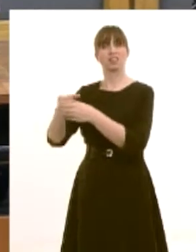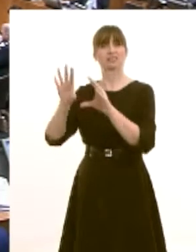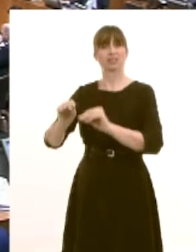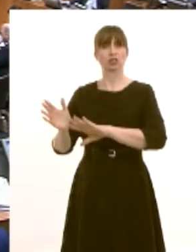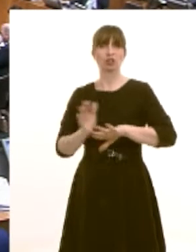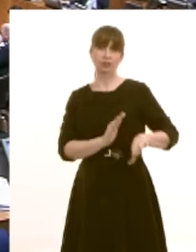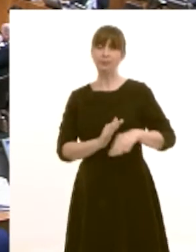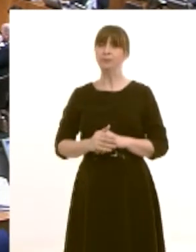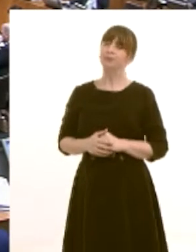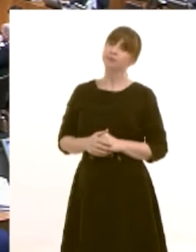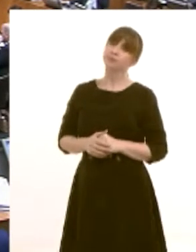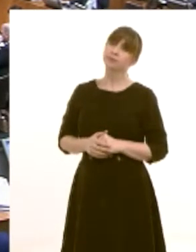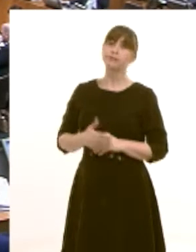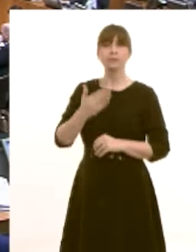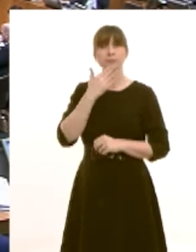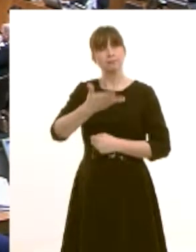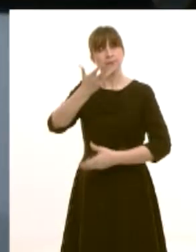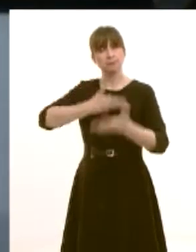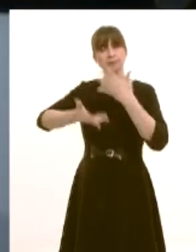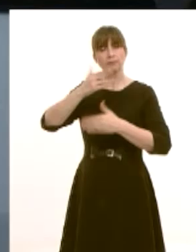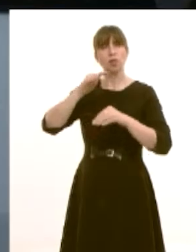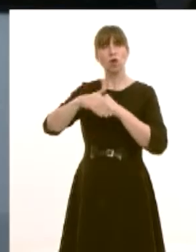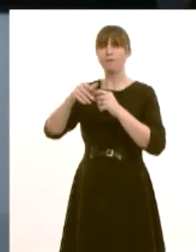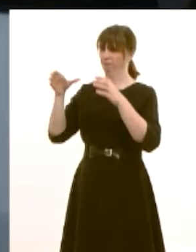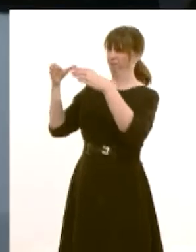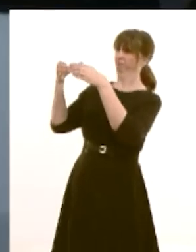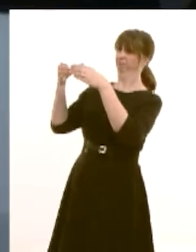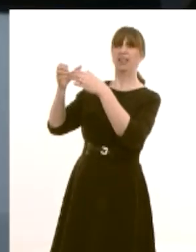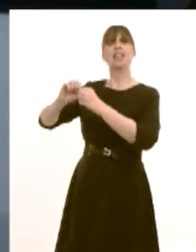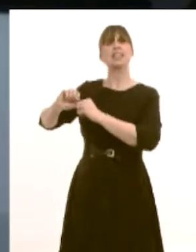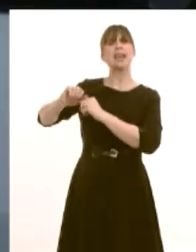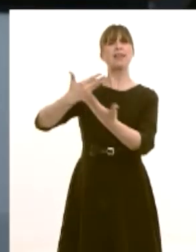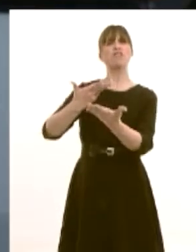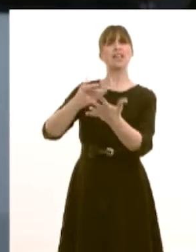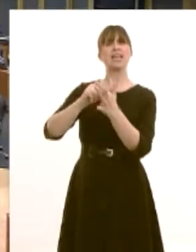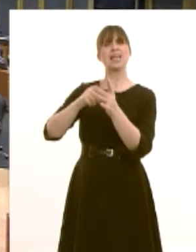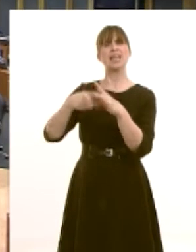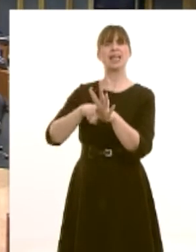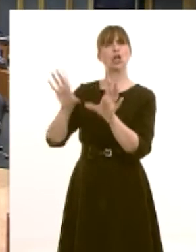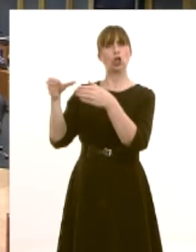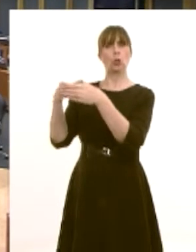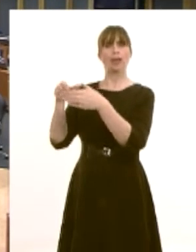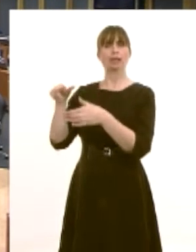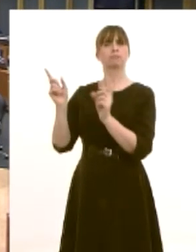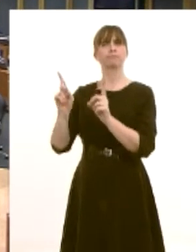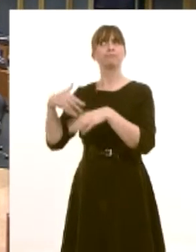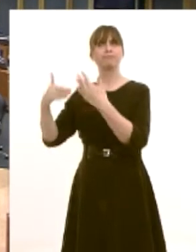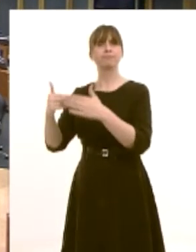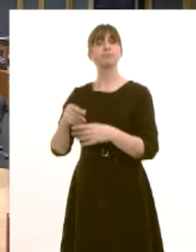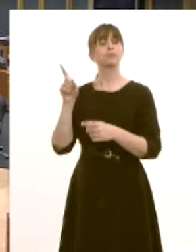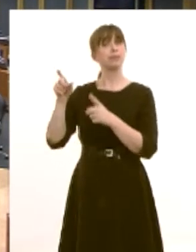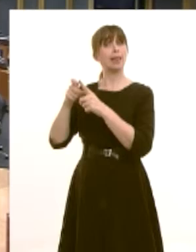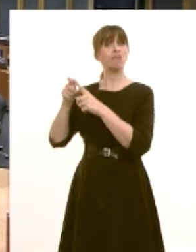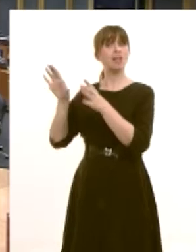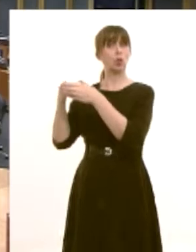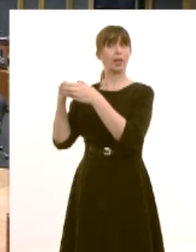will the first minister outline the performance of his delivery unit over the fourth assembly term well the performance and effectiveness of the delivery unit